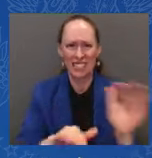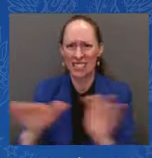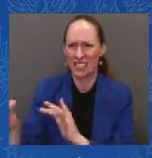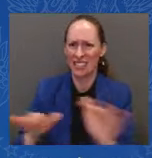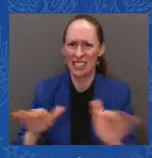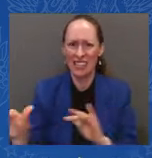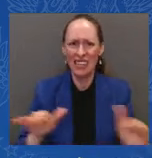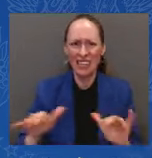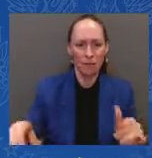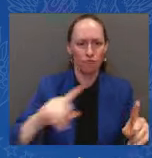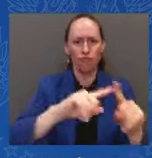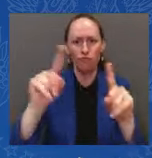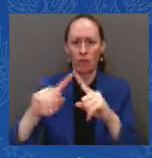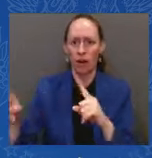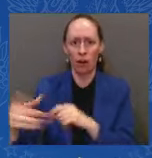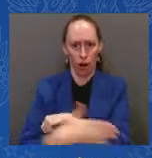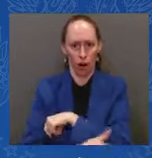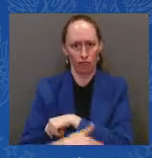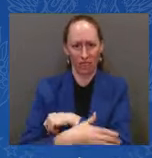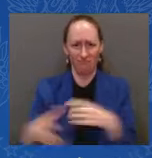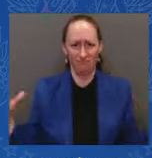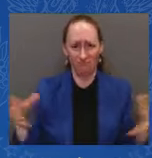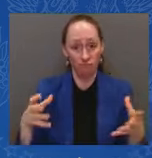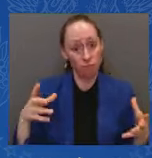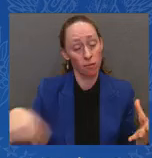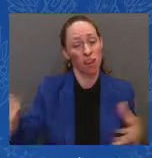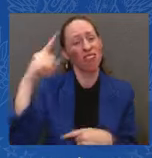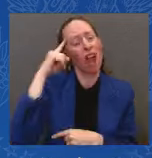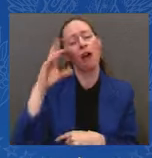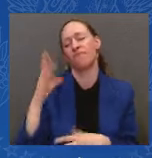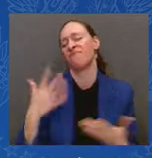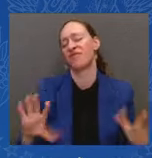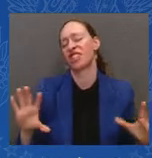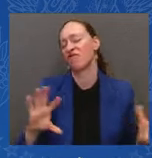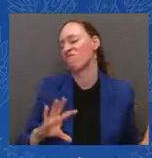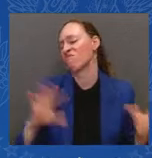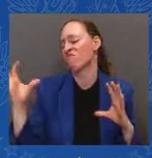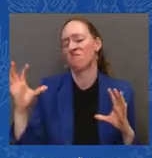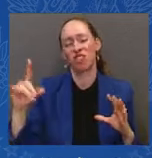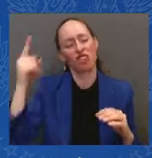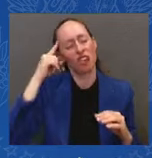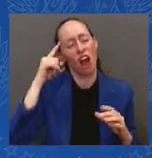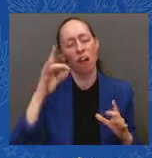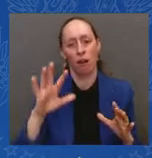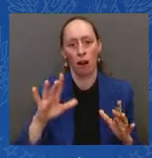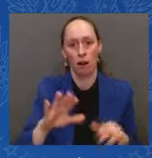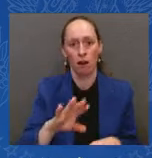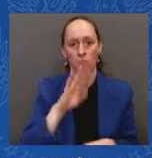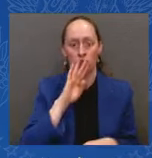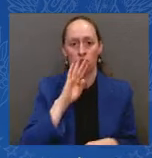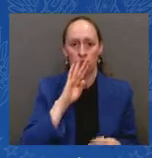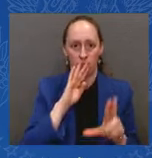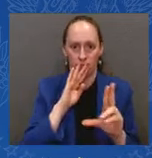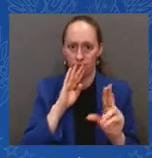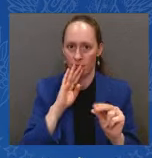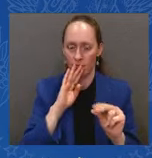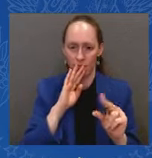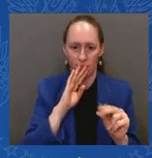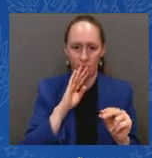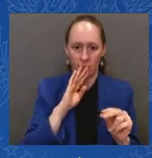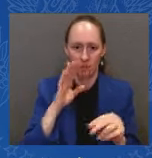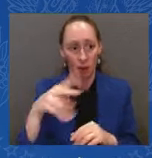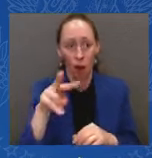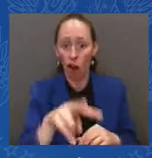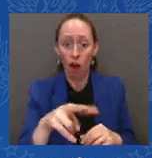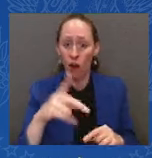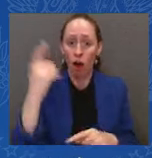relation to Ukraine, whether it's Japan and South Korea or whether it's what's happening in Europe itself. And so, I think that